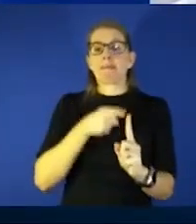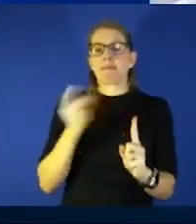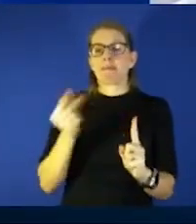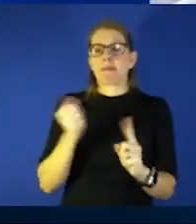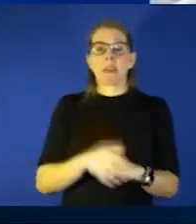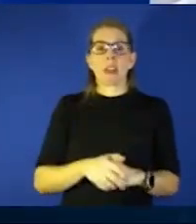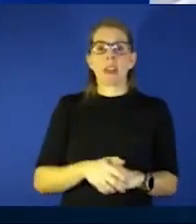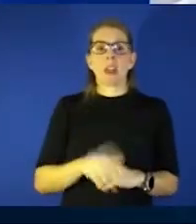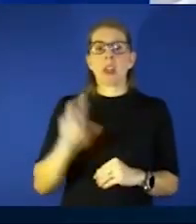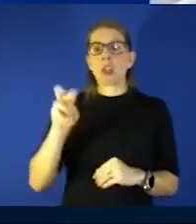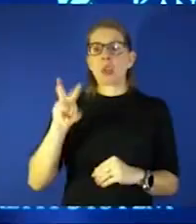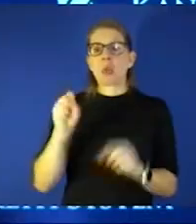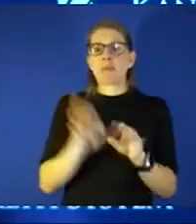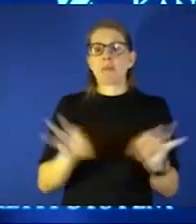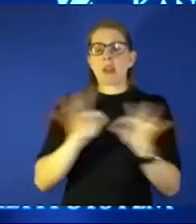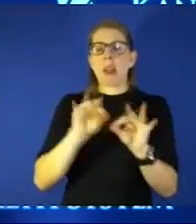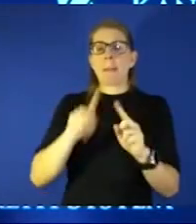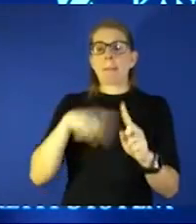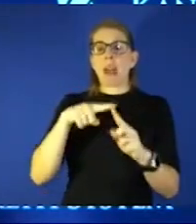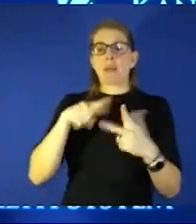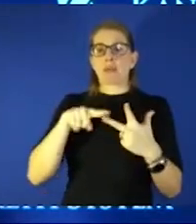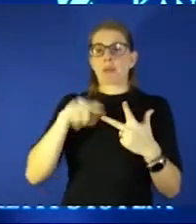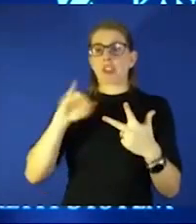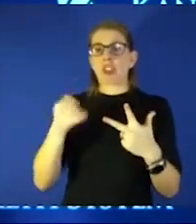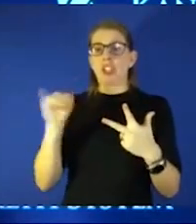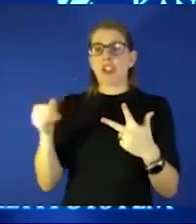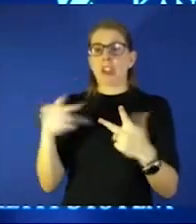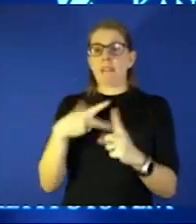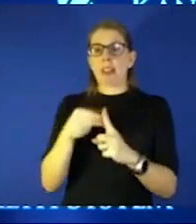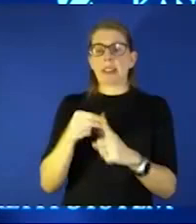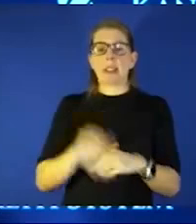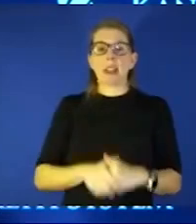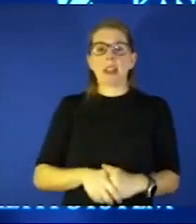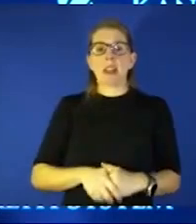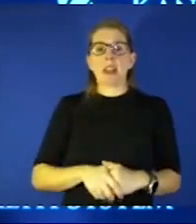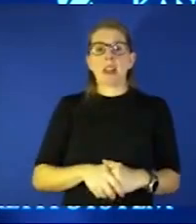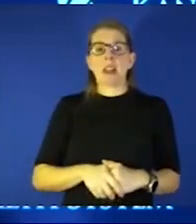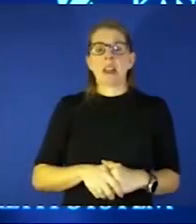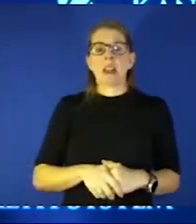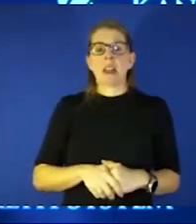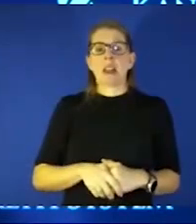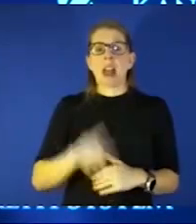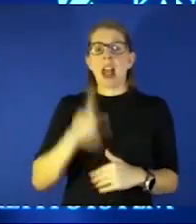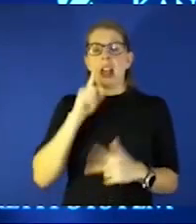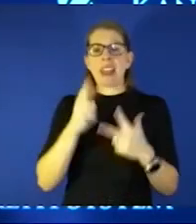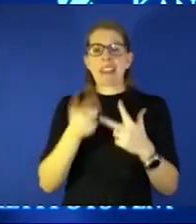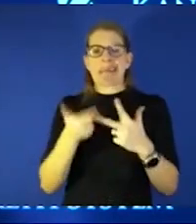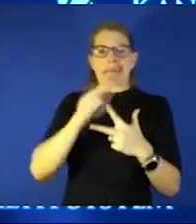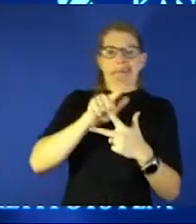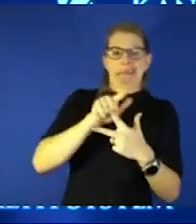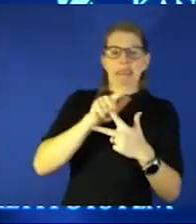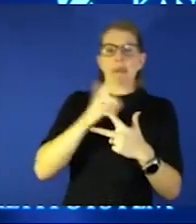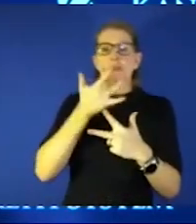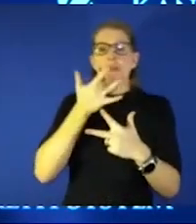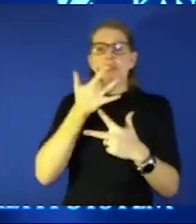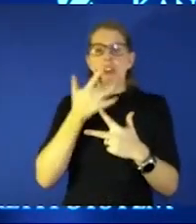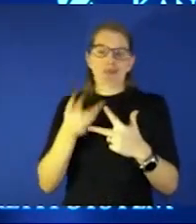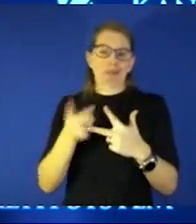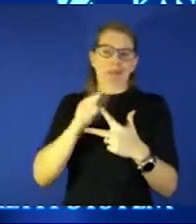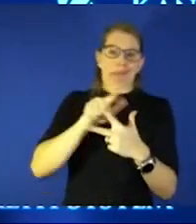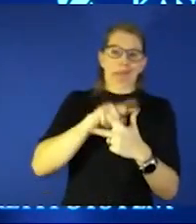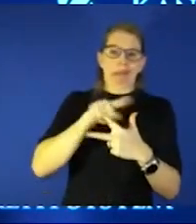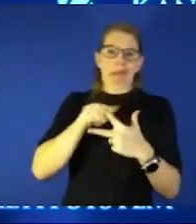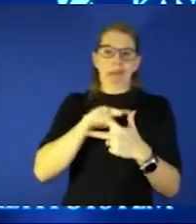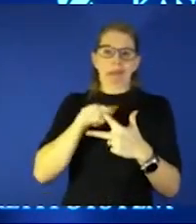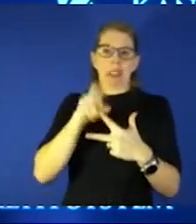over the last week about the j and j vaccine and i think we're really tilting toward messenger rna vaccine you and i have always been a little tilted towards mrna vaccines but